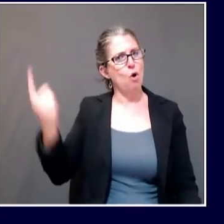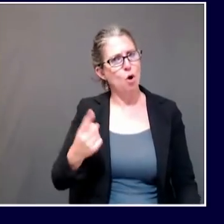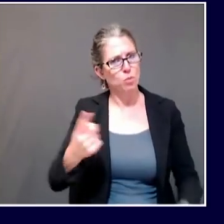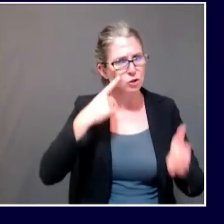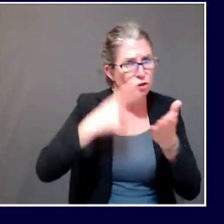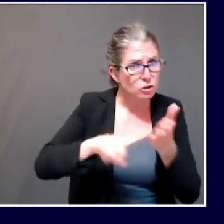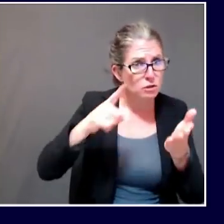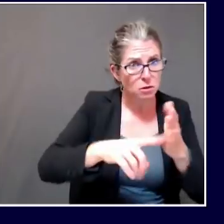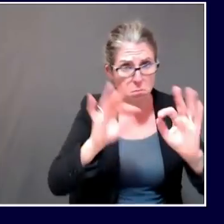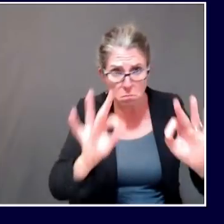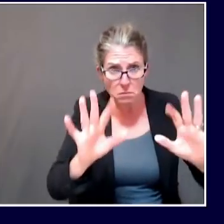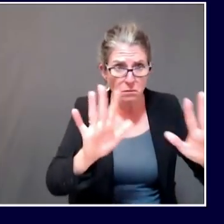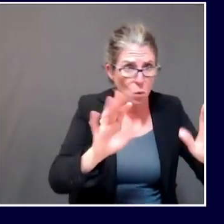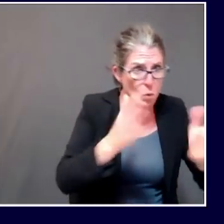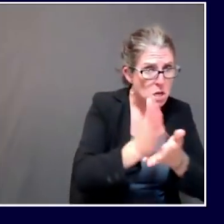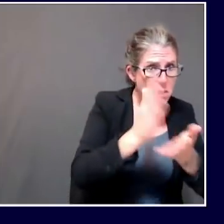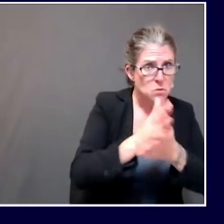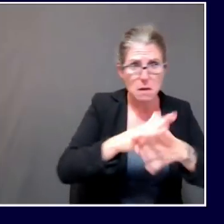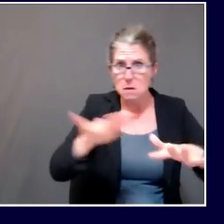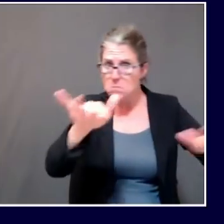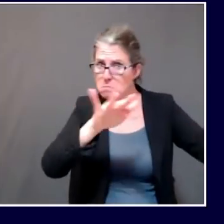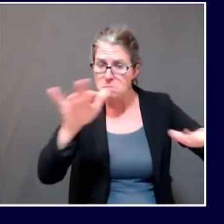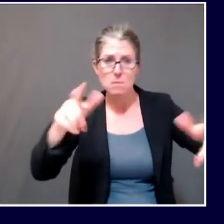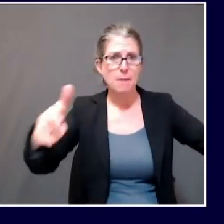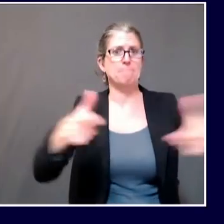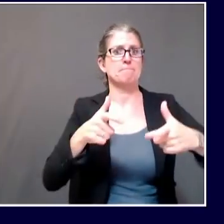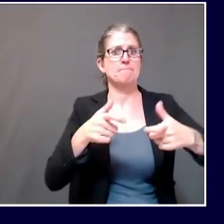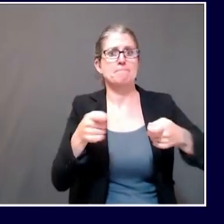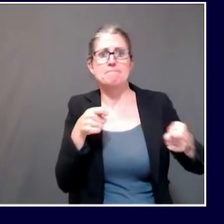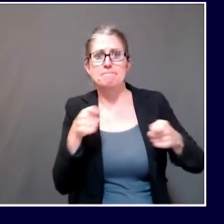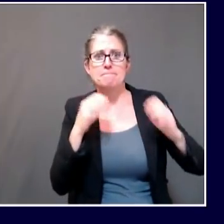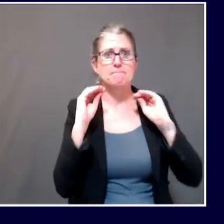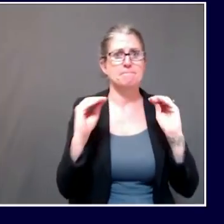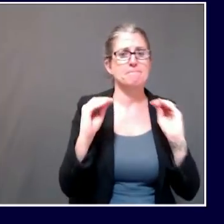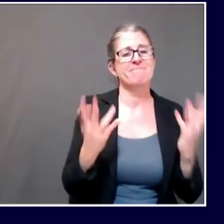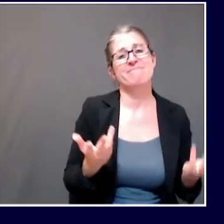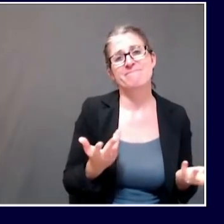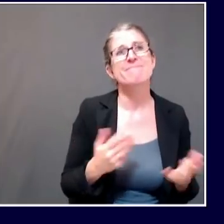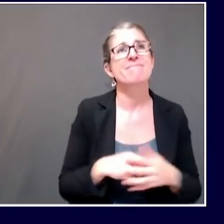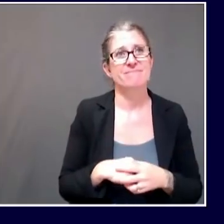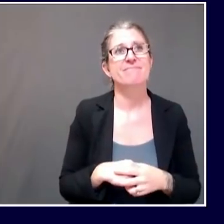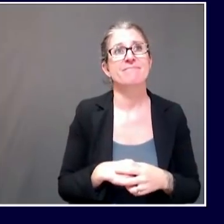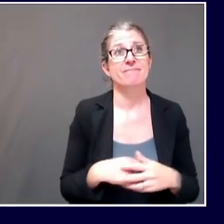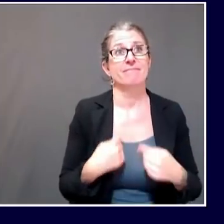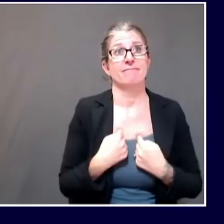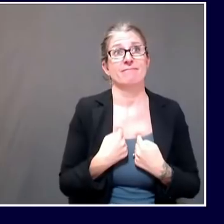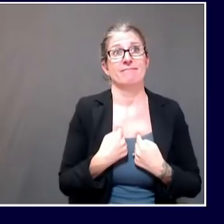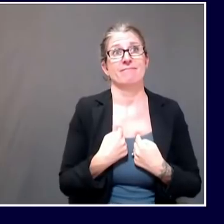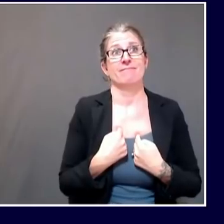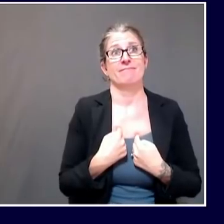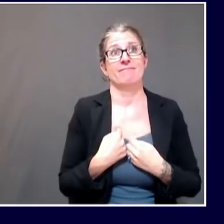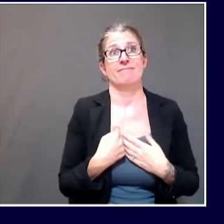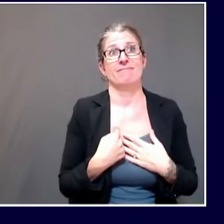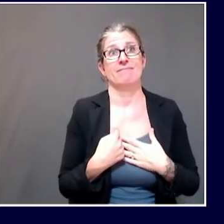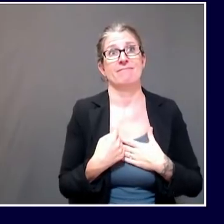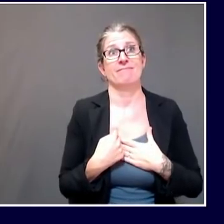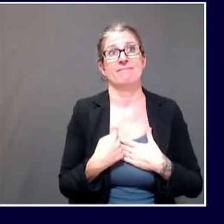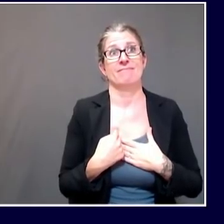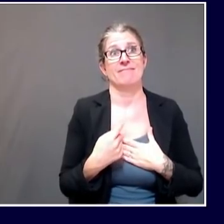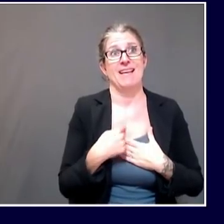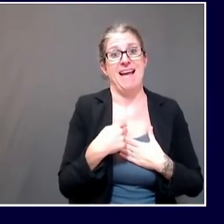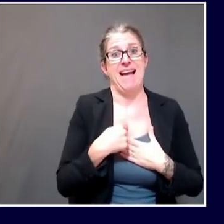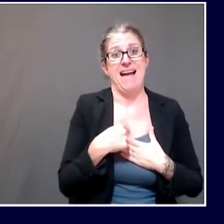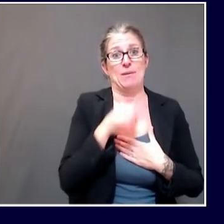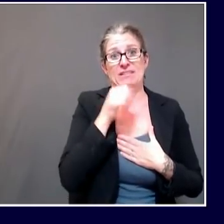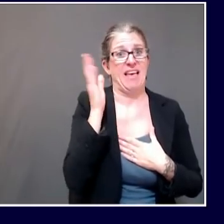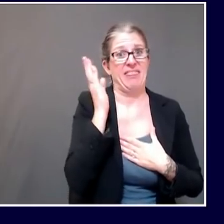as to whether things like face covering and physical distancing were recommended or abided by. Um, that's